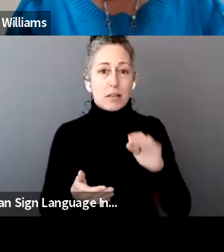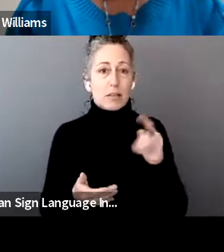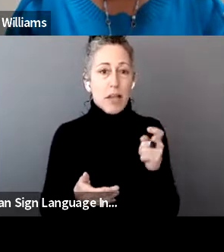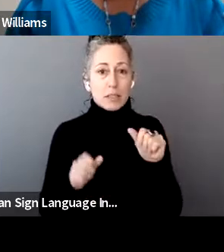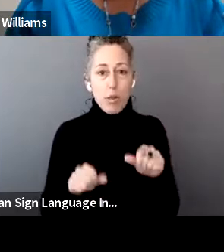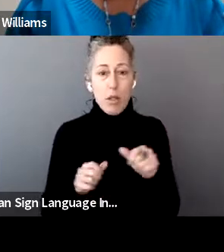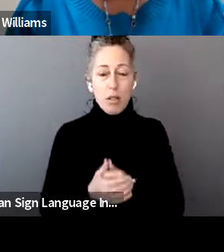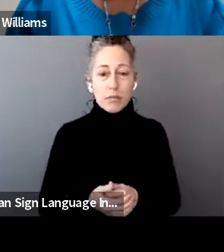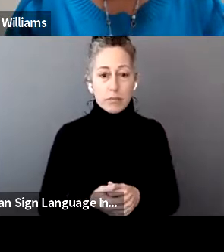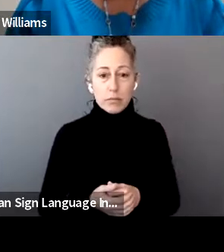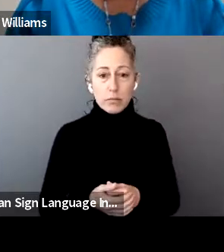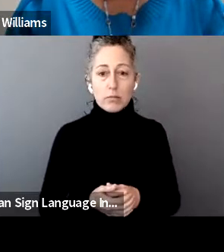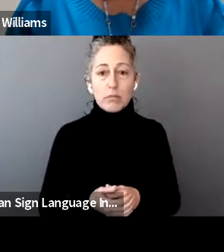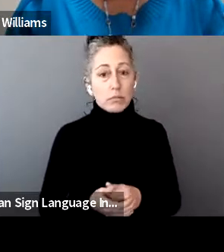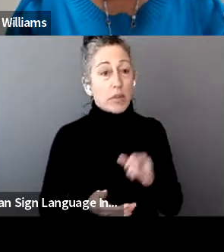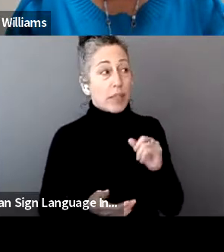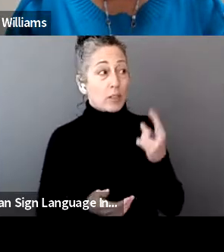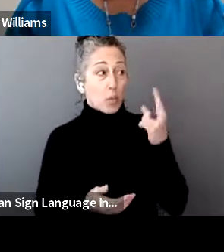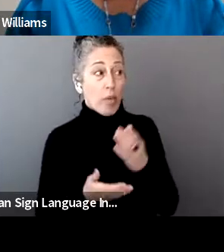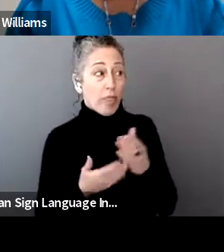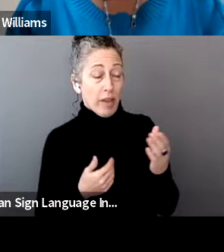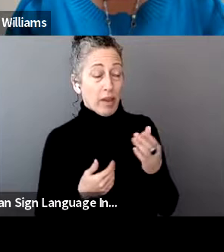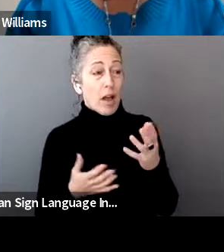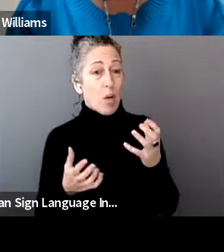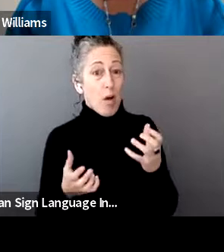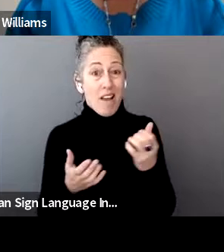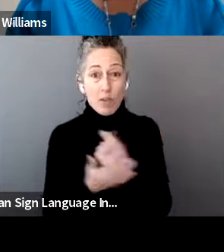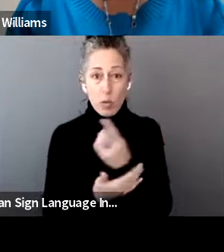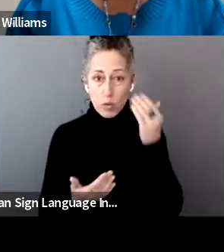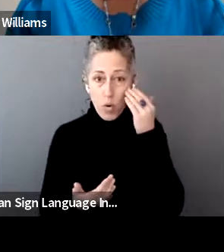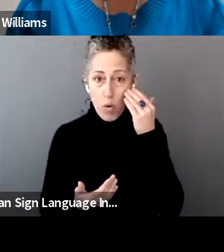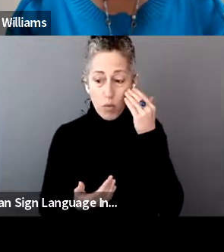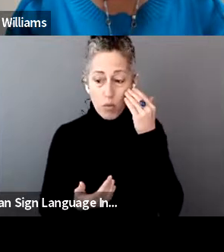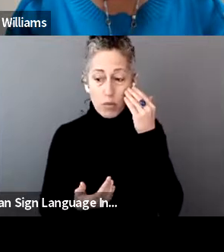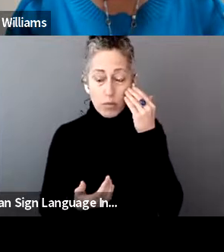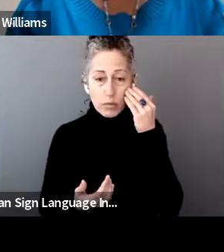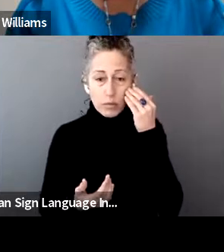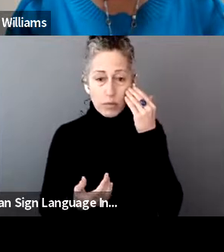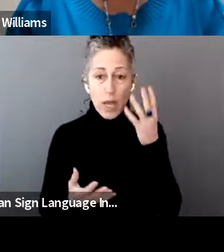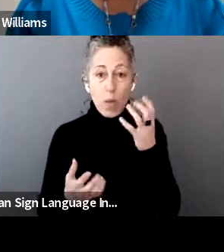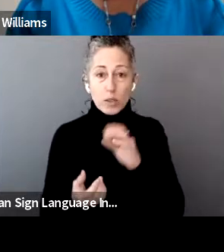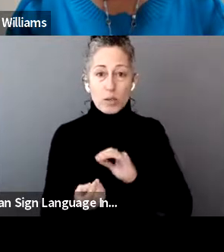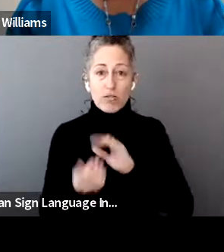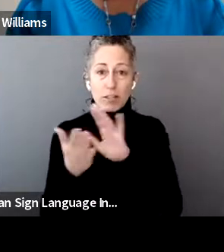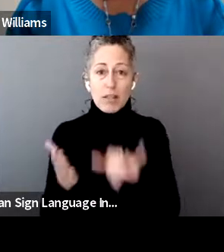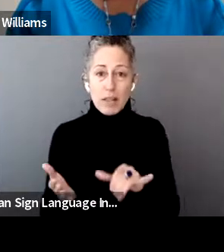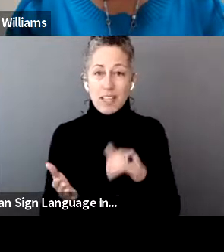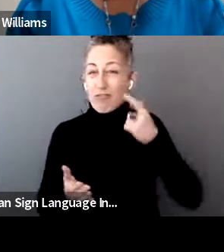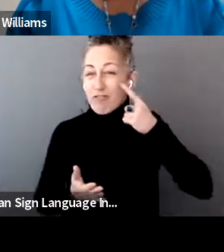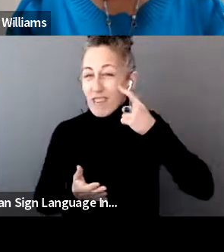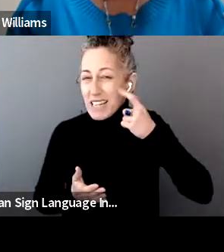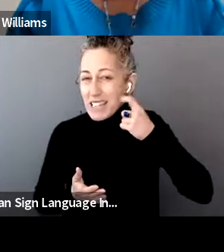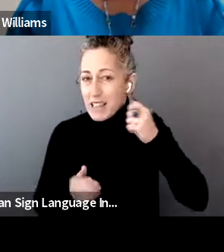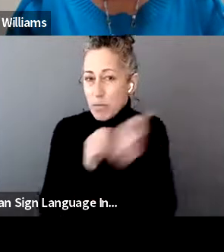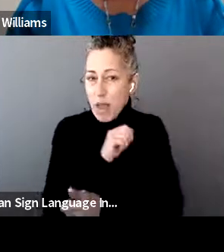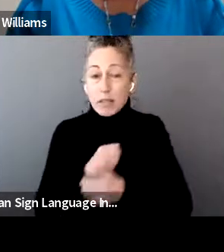Very good. Yeah, that is one thing that I wanted everyone to be aware of. I just I wanted to address that because it just came out. But a